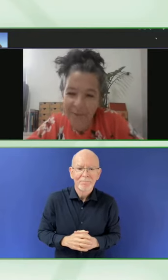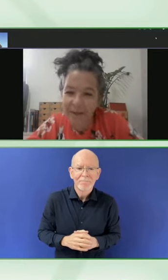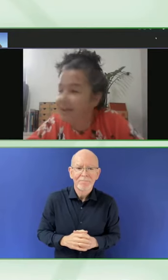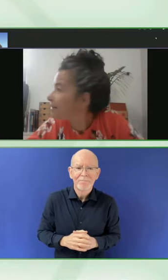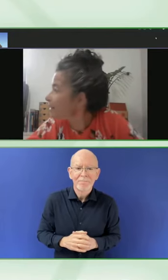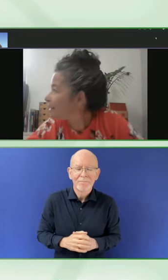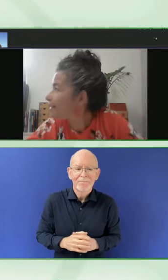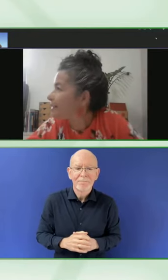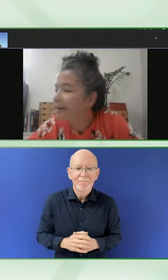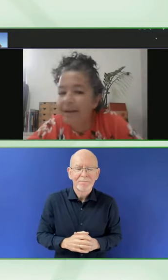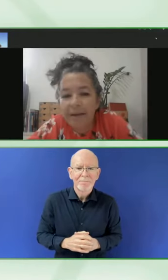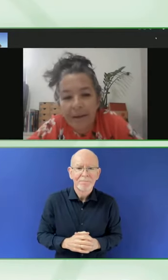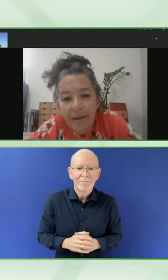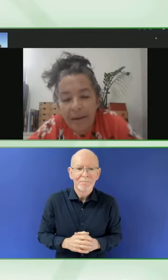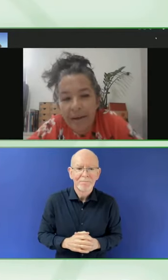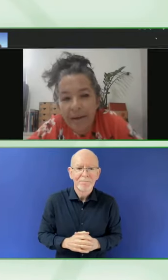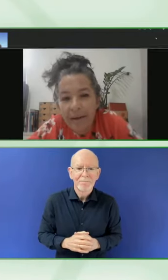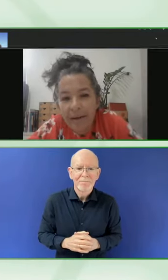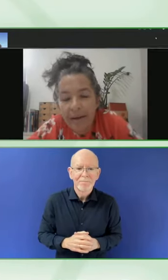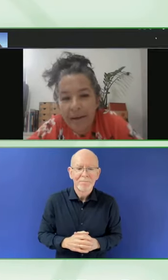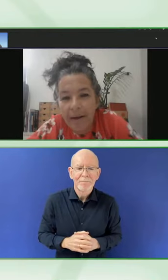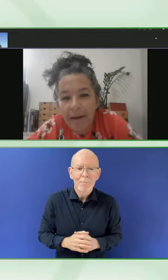Thank you. No, no, no luck.